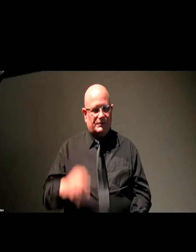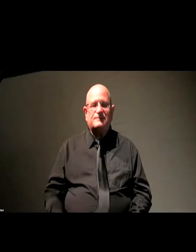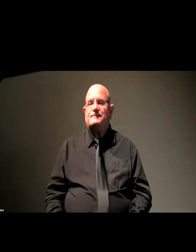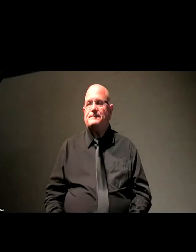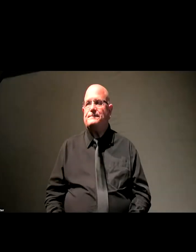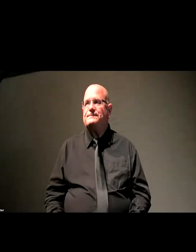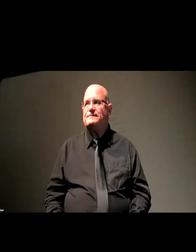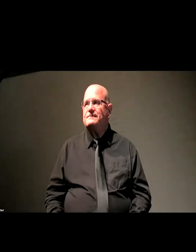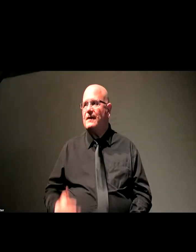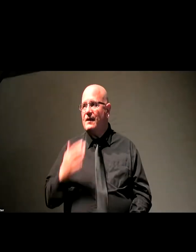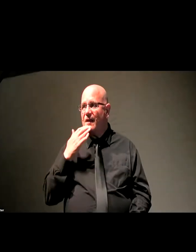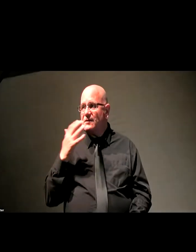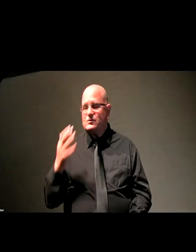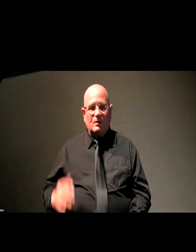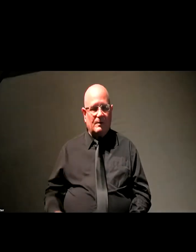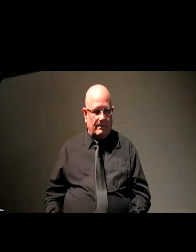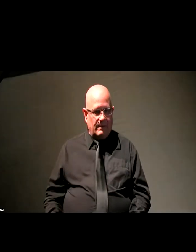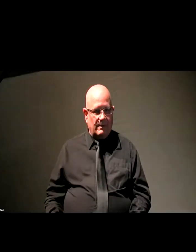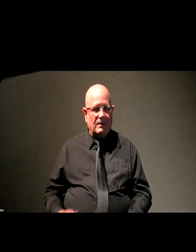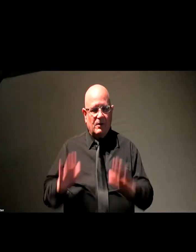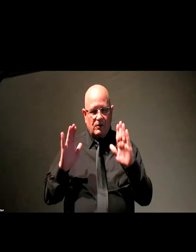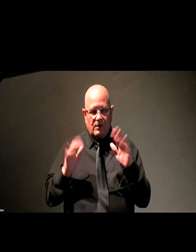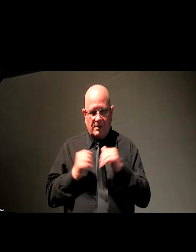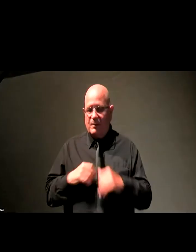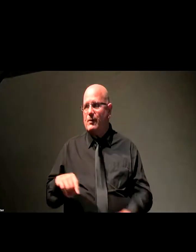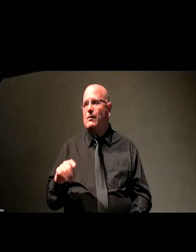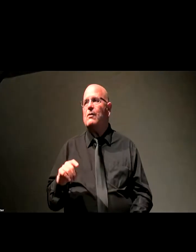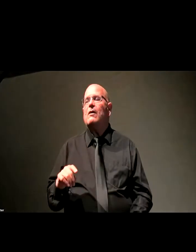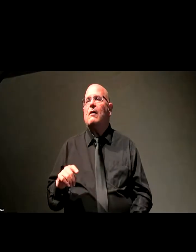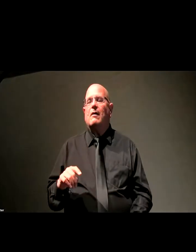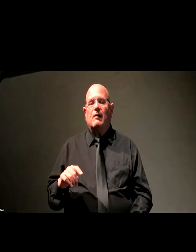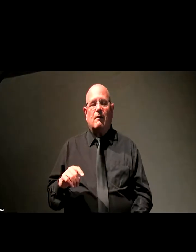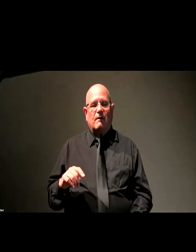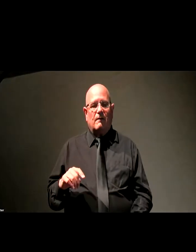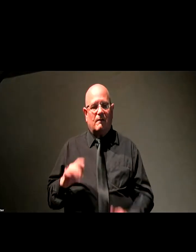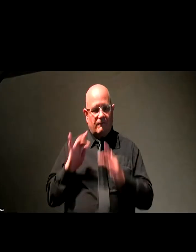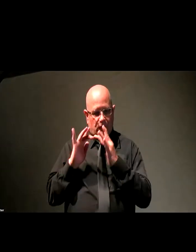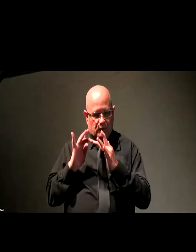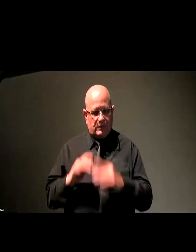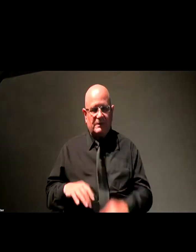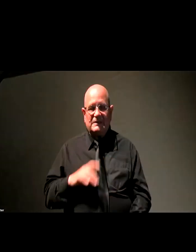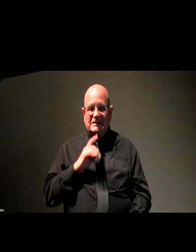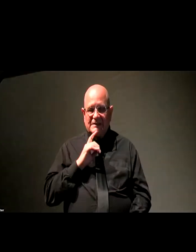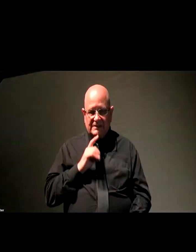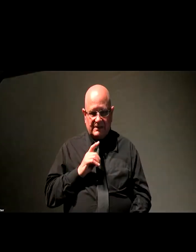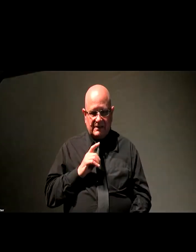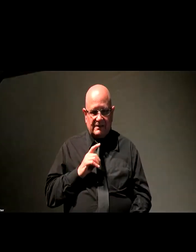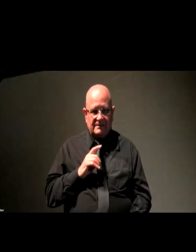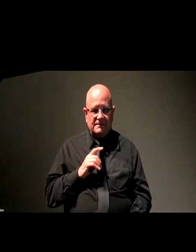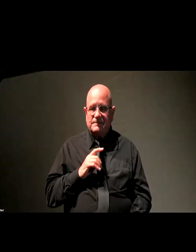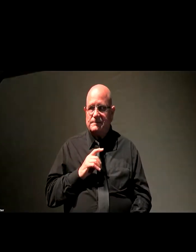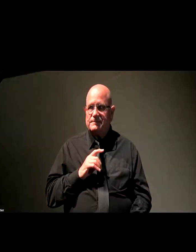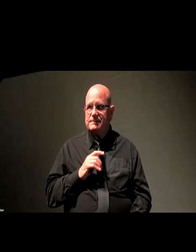Steve, thanks so much. Great to be with you all virtually as it is the case here. Let me go ahead and